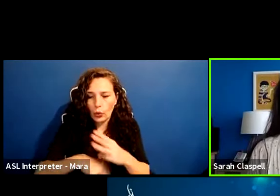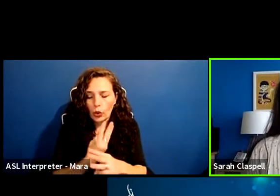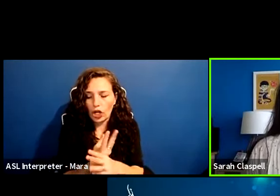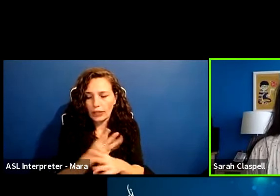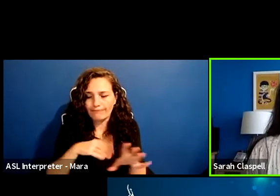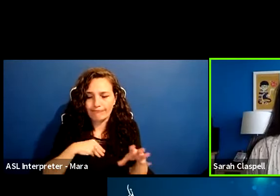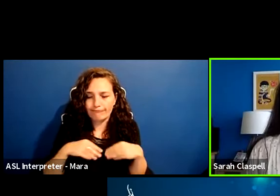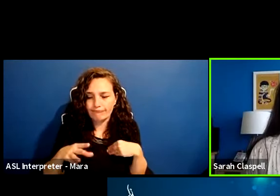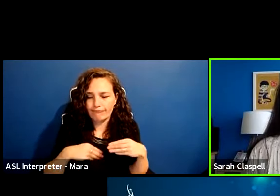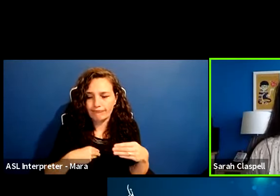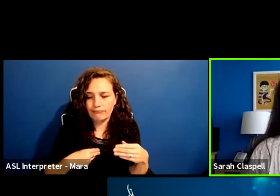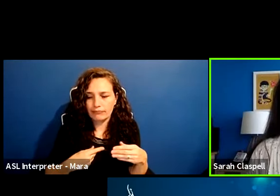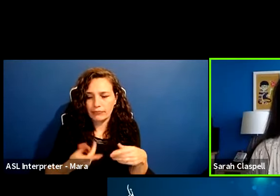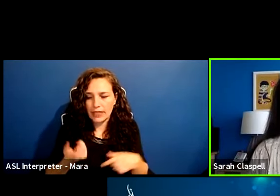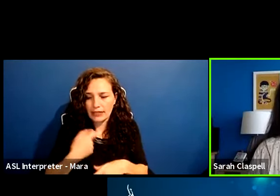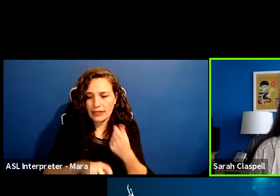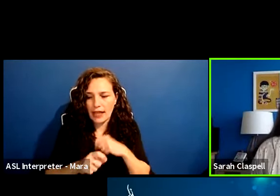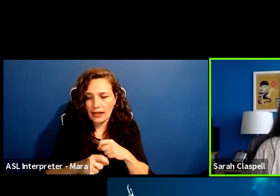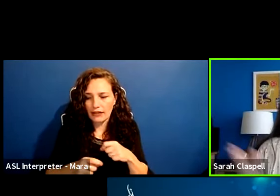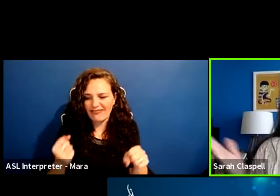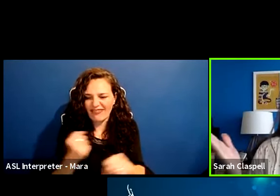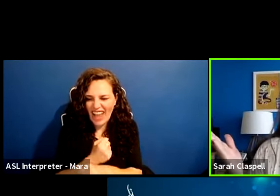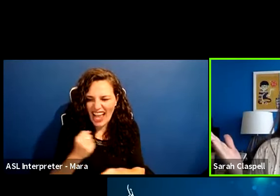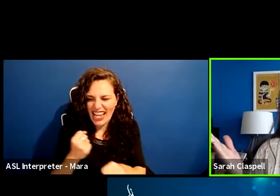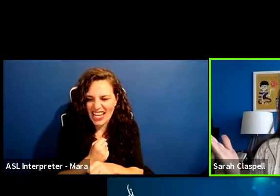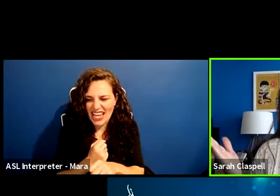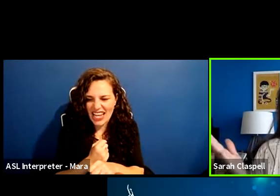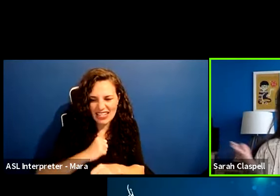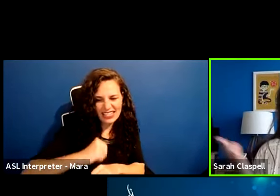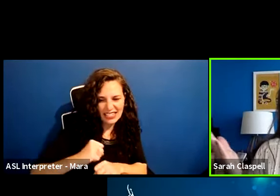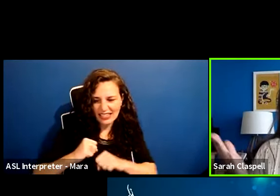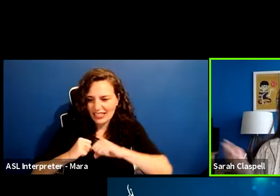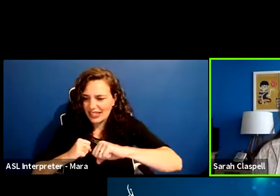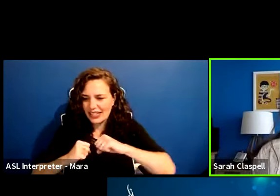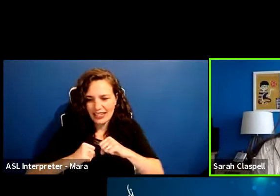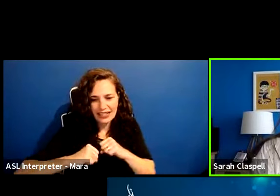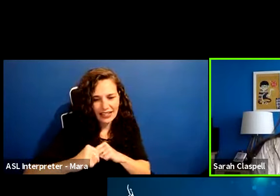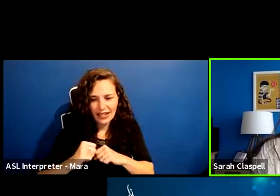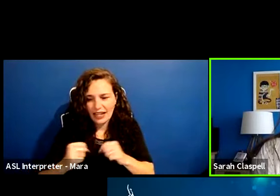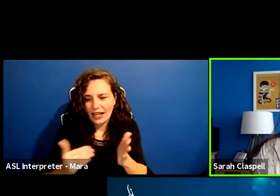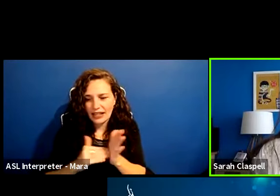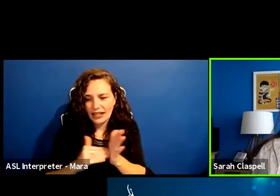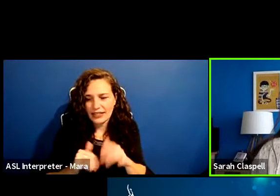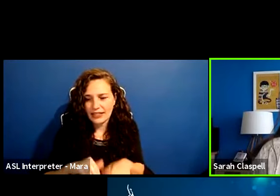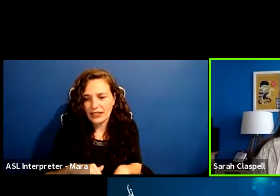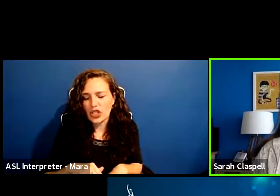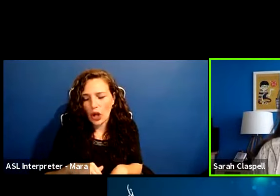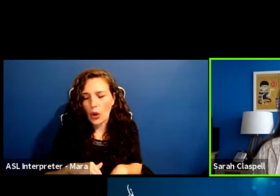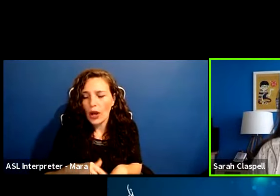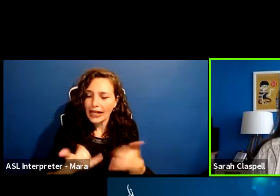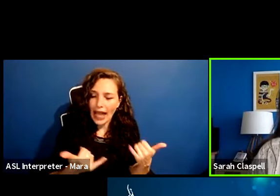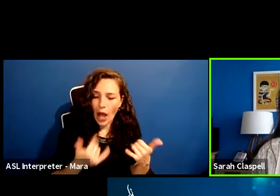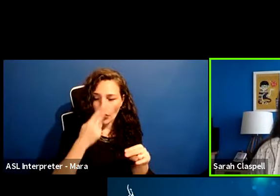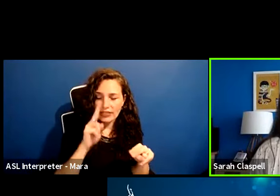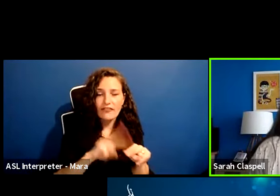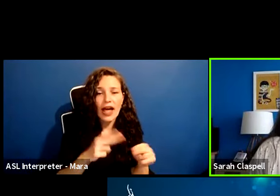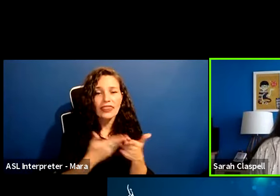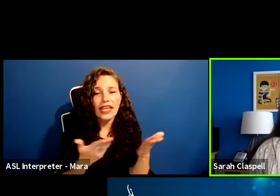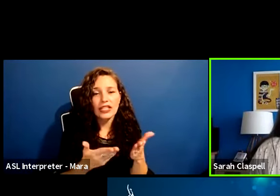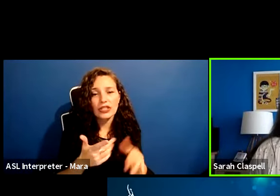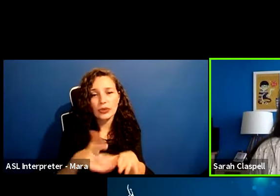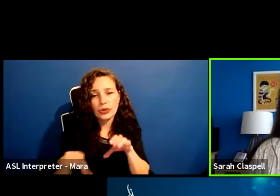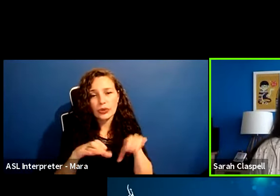as opposed to fighting against it. Um, and then you can find now there's fun things that I can do on zoom and in shows on zoom that, um,